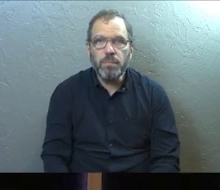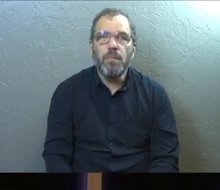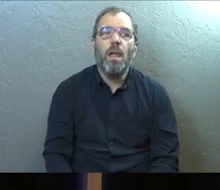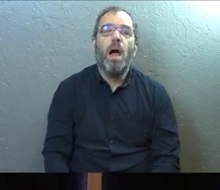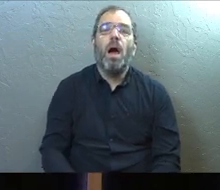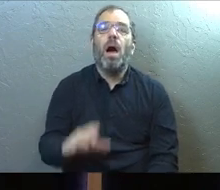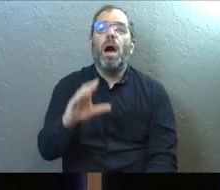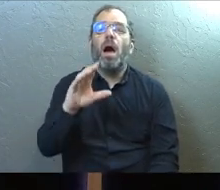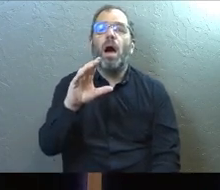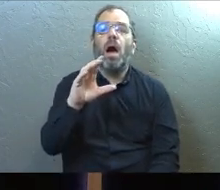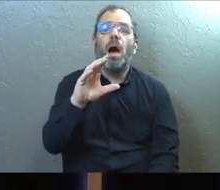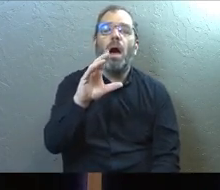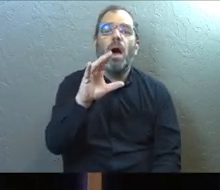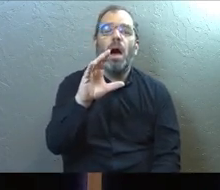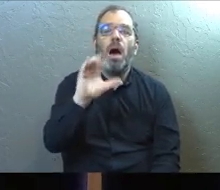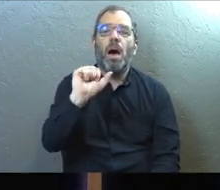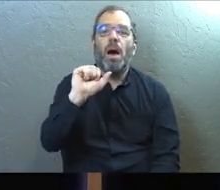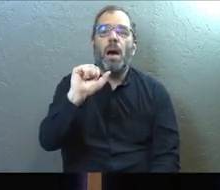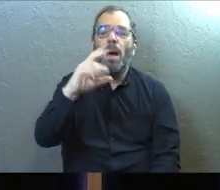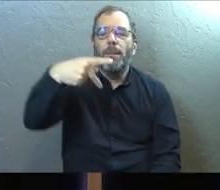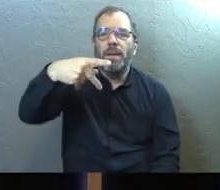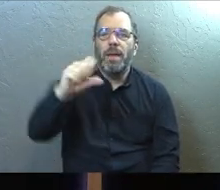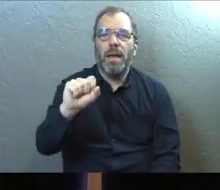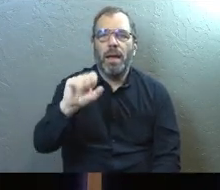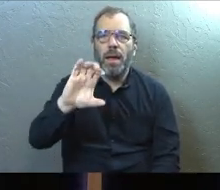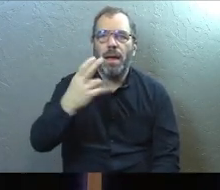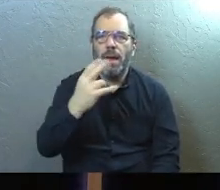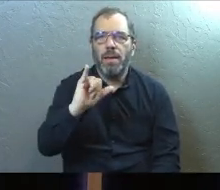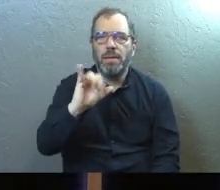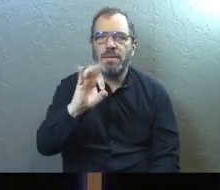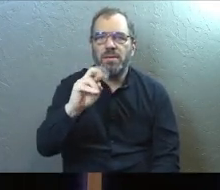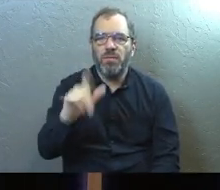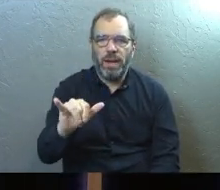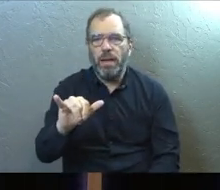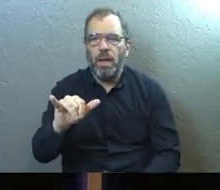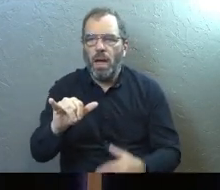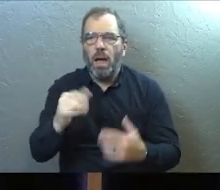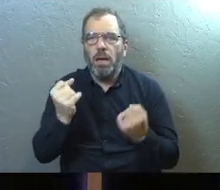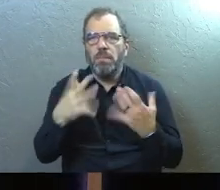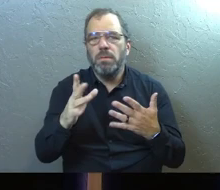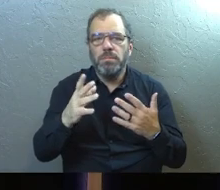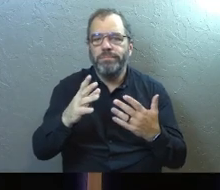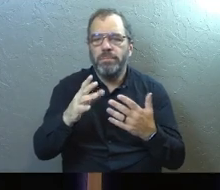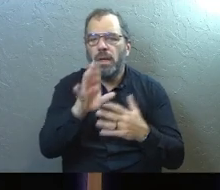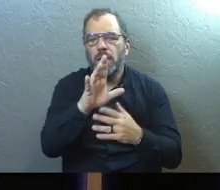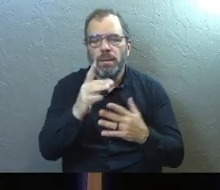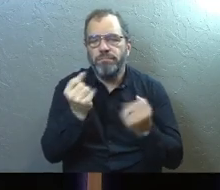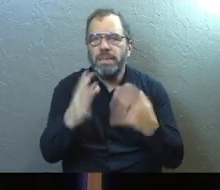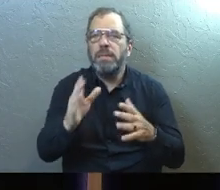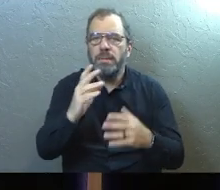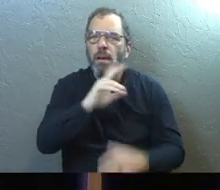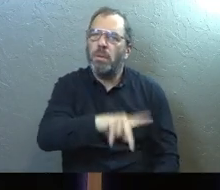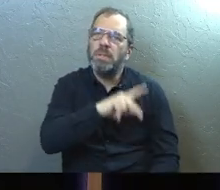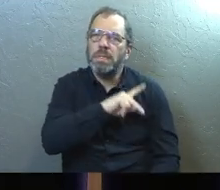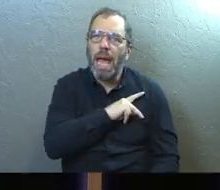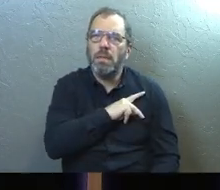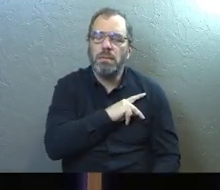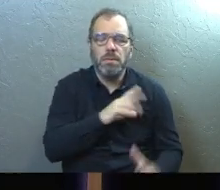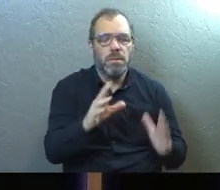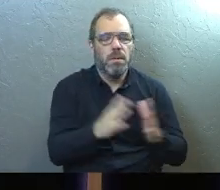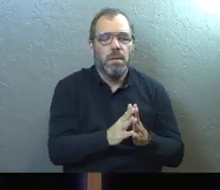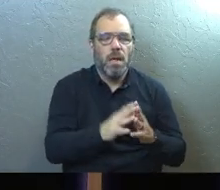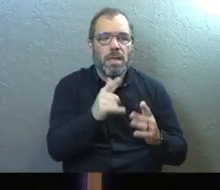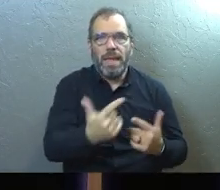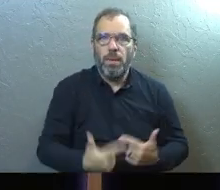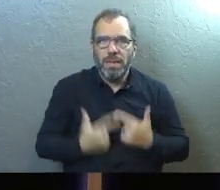Schizophrenia. Linda and I have an extended family member who have struggled with schizophrenia for decades. And there were periods of